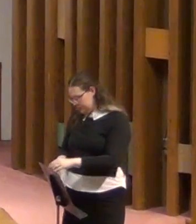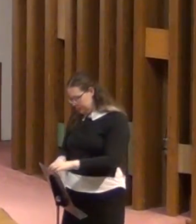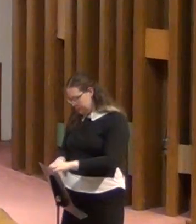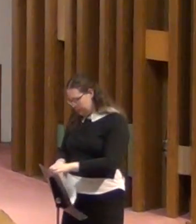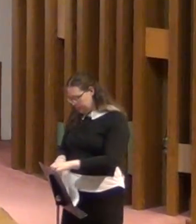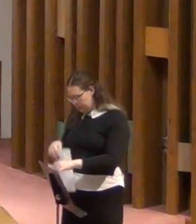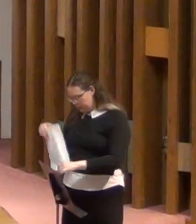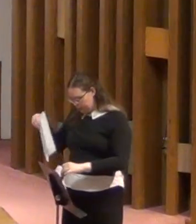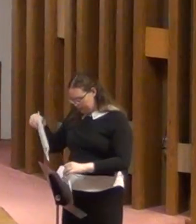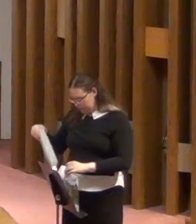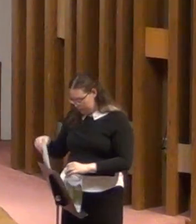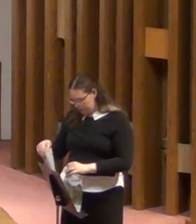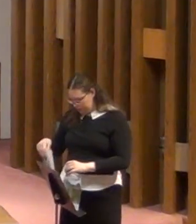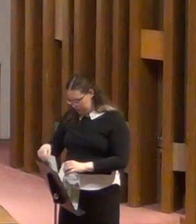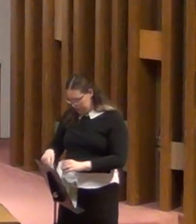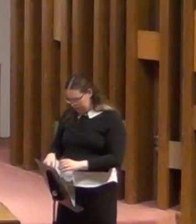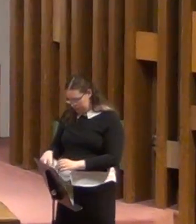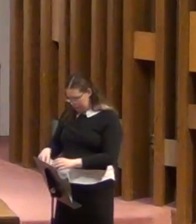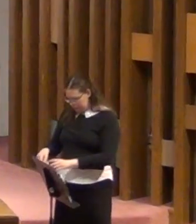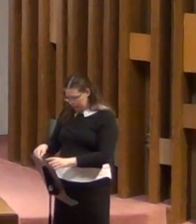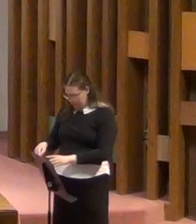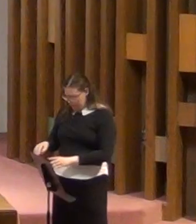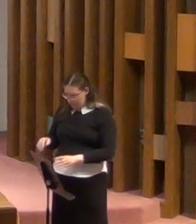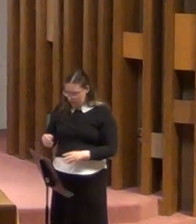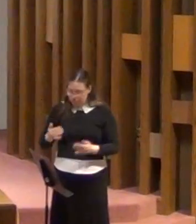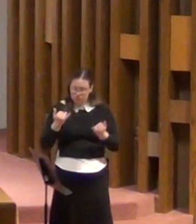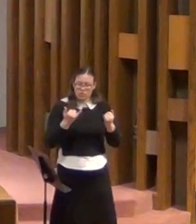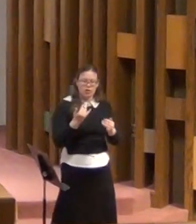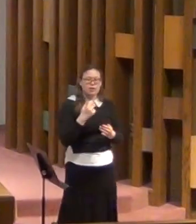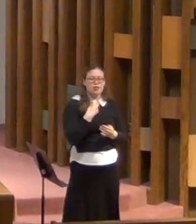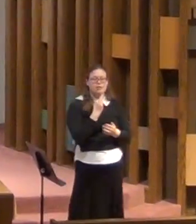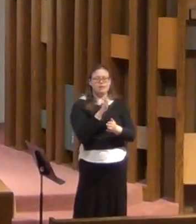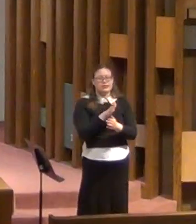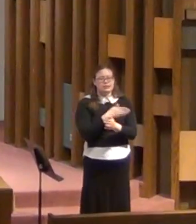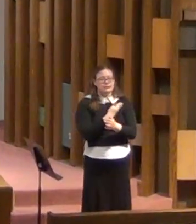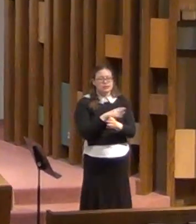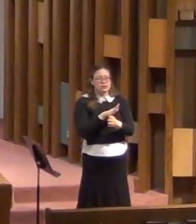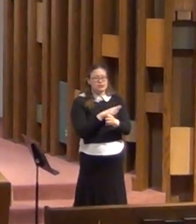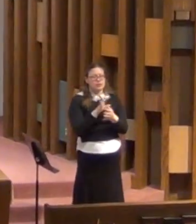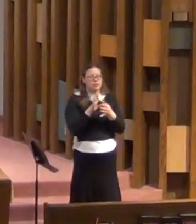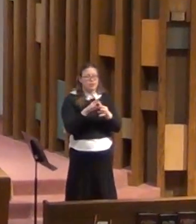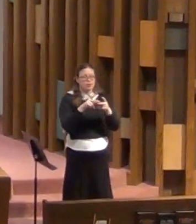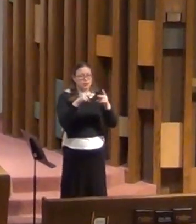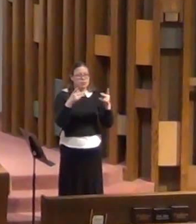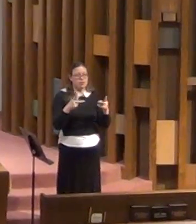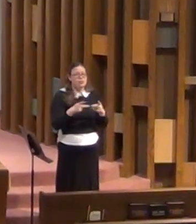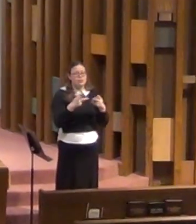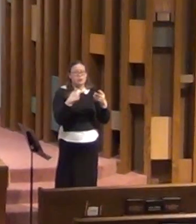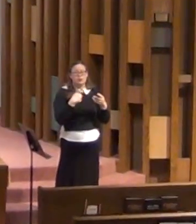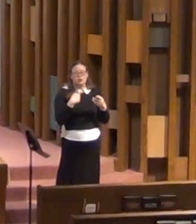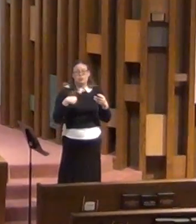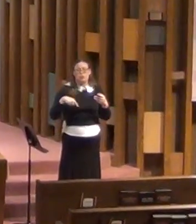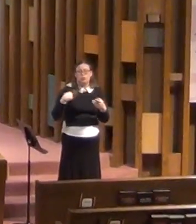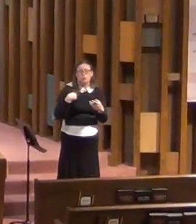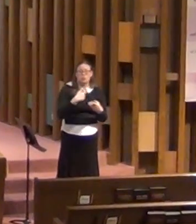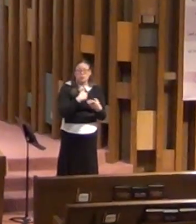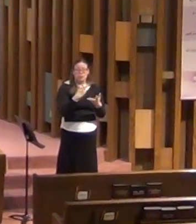by singing about the place to which we would like to be delivered. Wouldn't we? We'd like to be in the garden